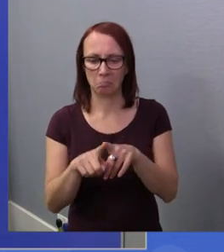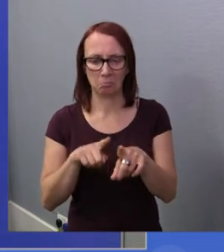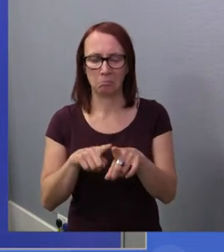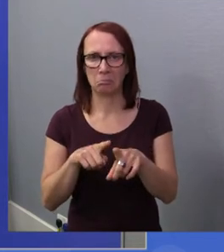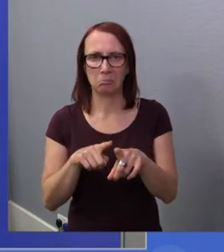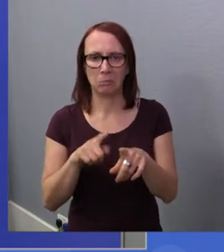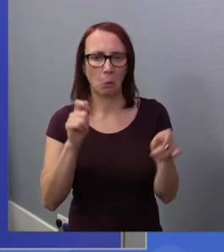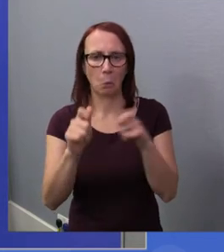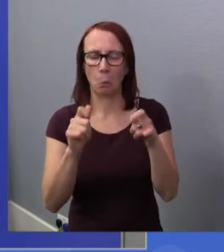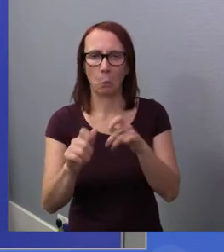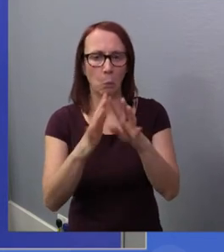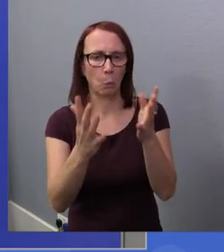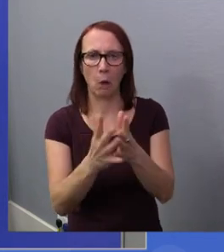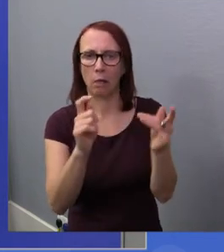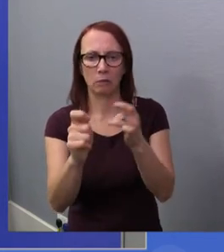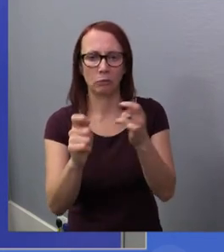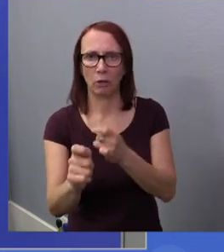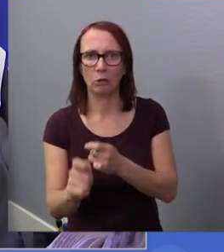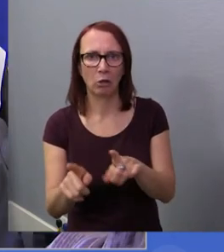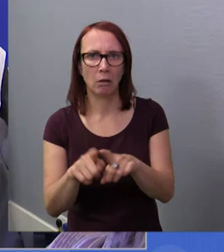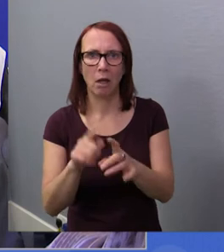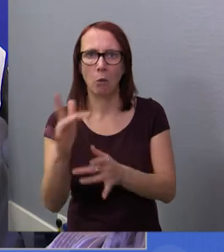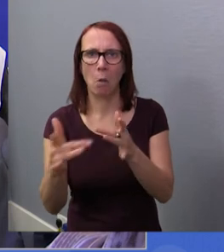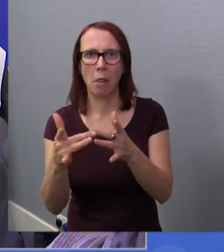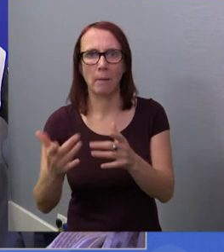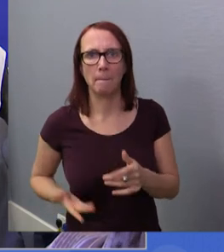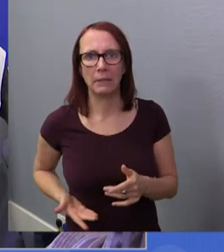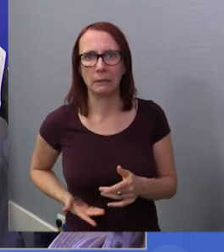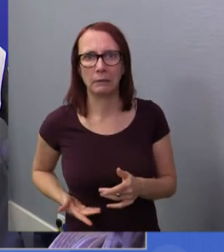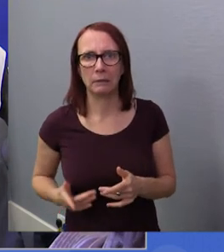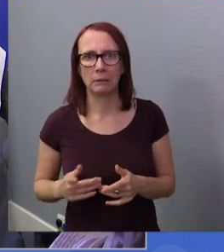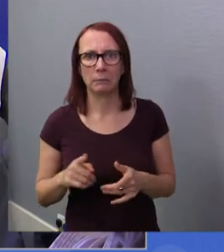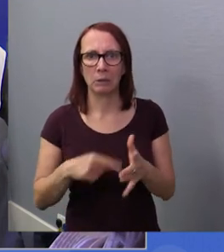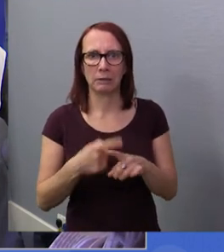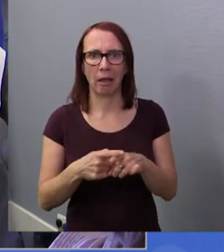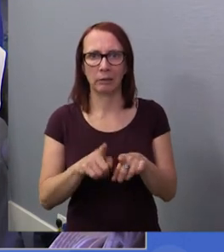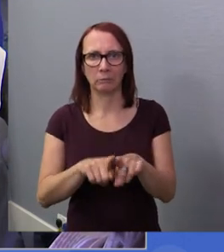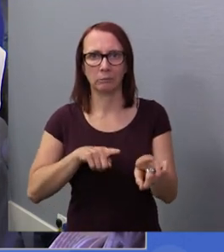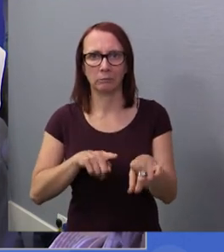choices and online businesses. Thank you, Table 9.